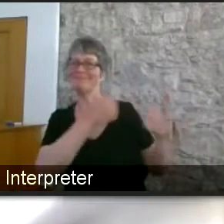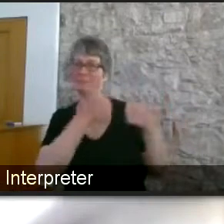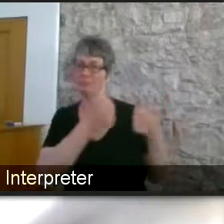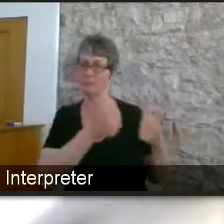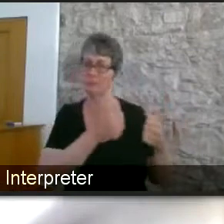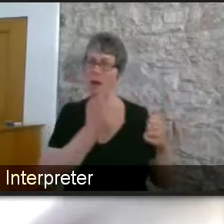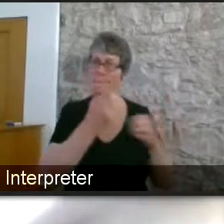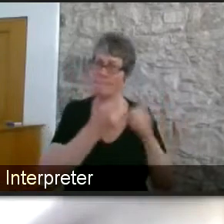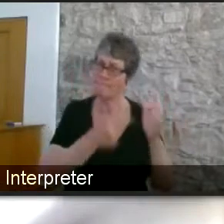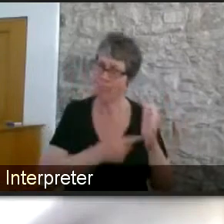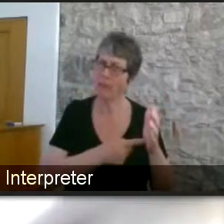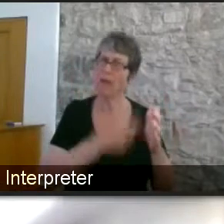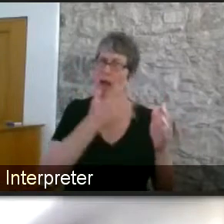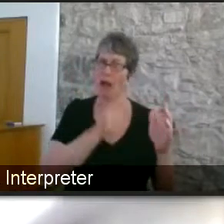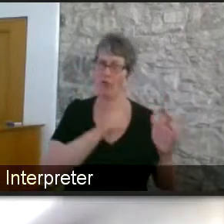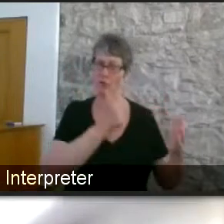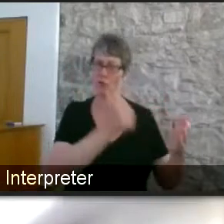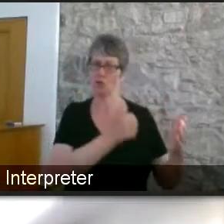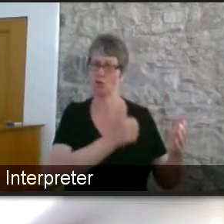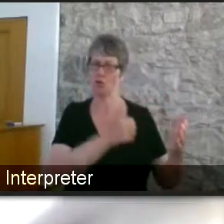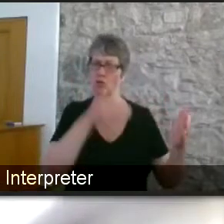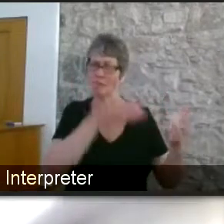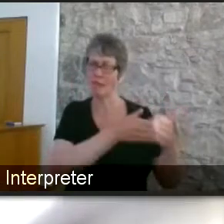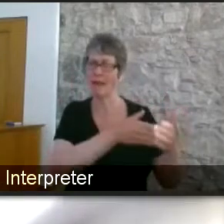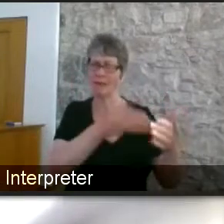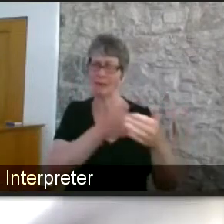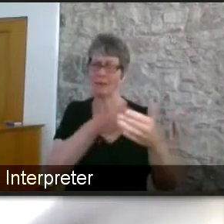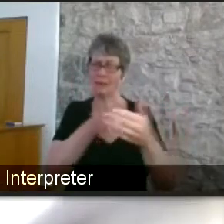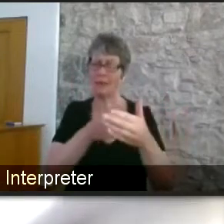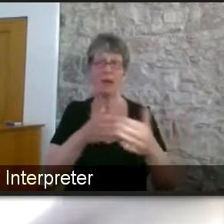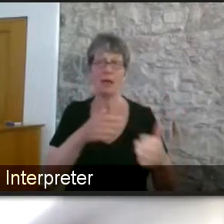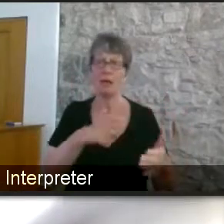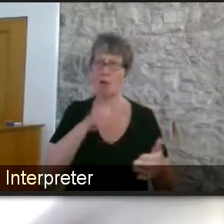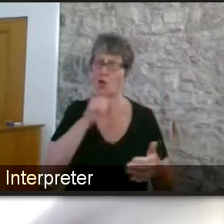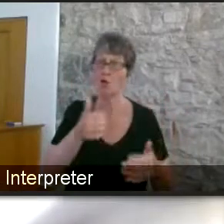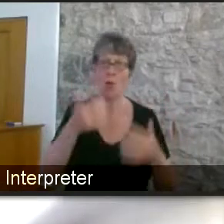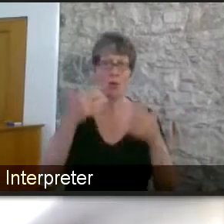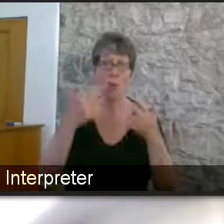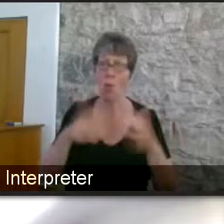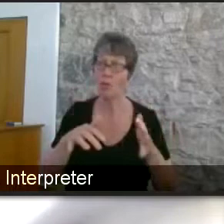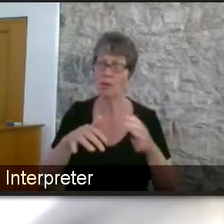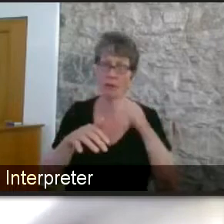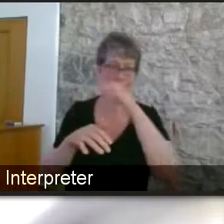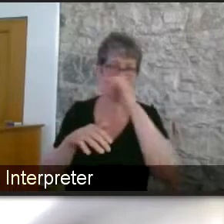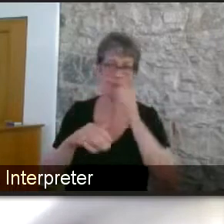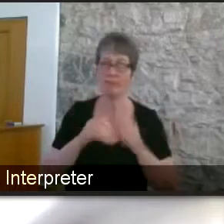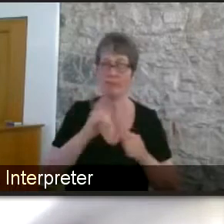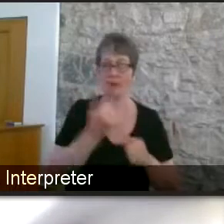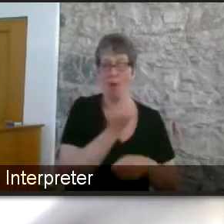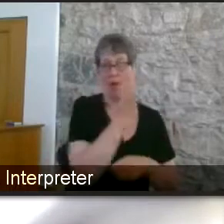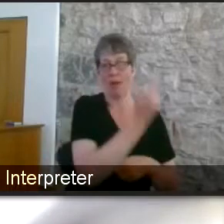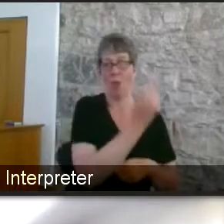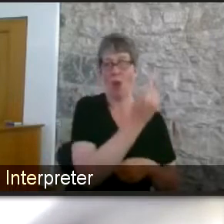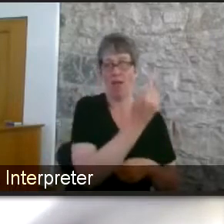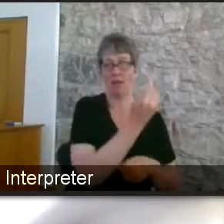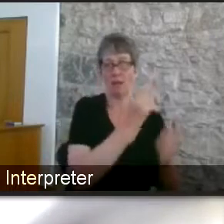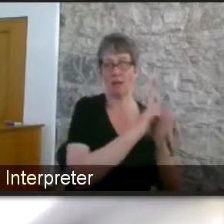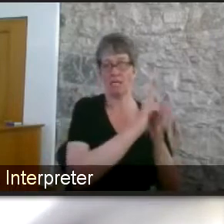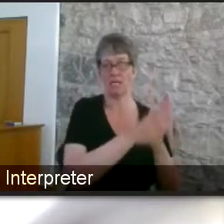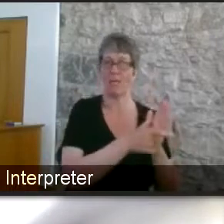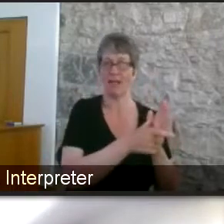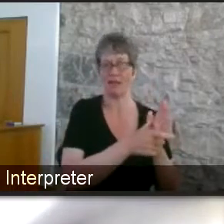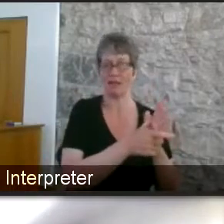obstacles i repeat is it it's not merely a case of of one disability we have to remember the